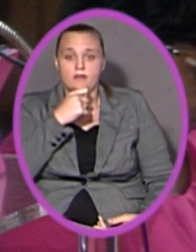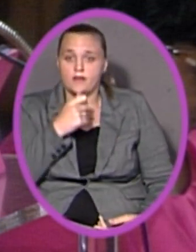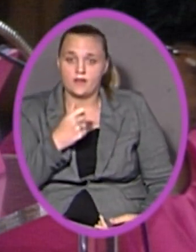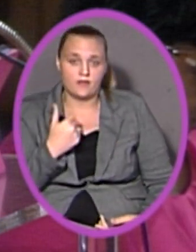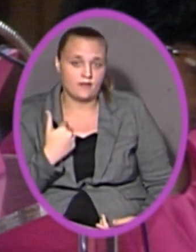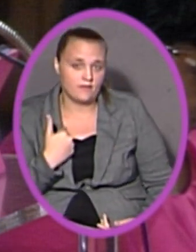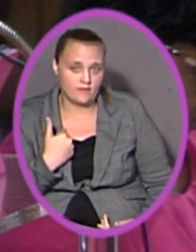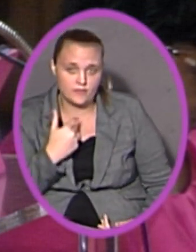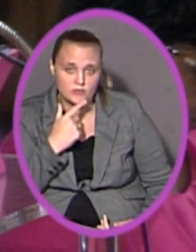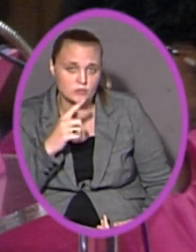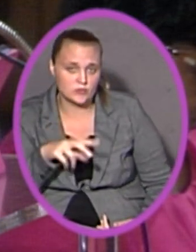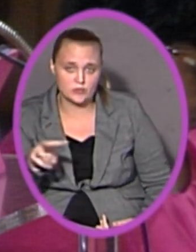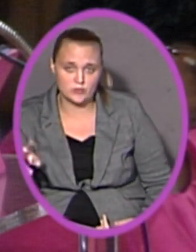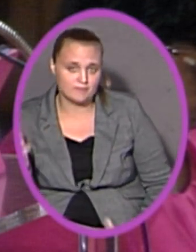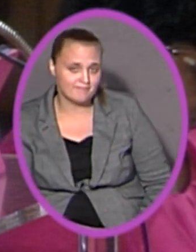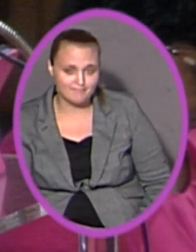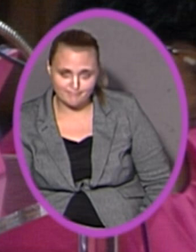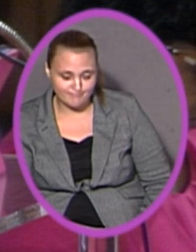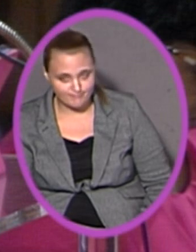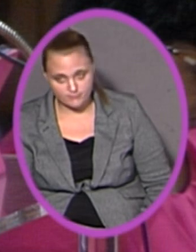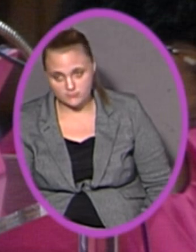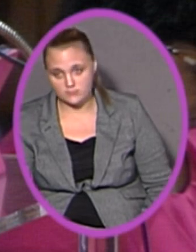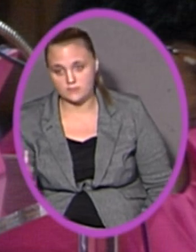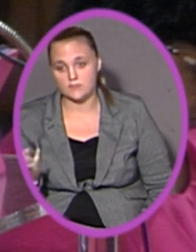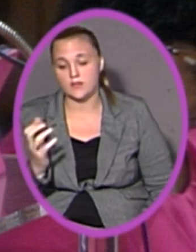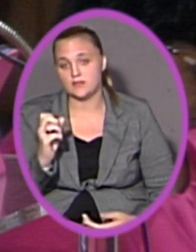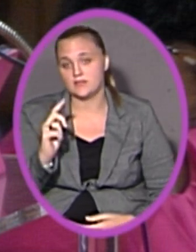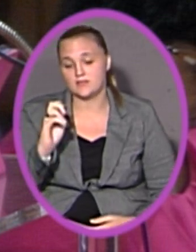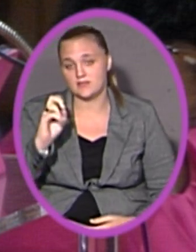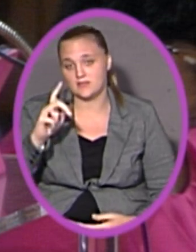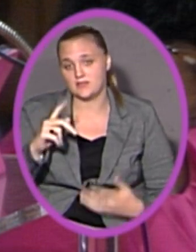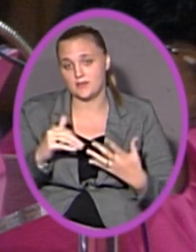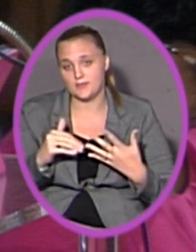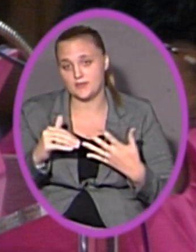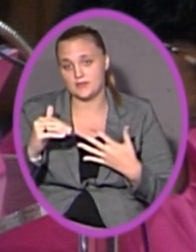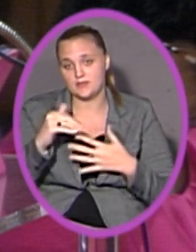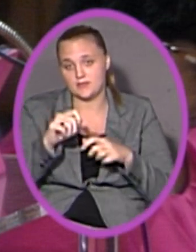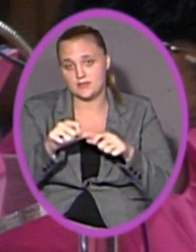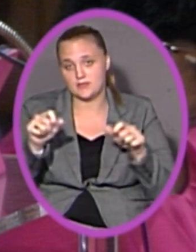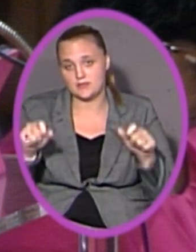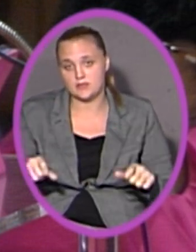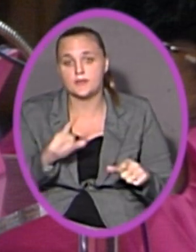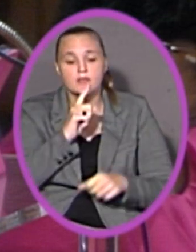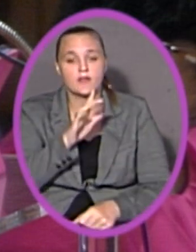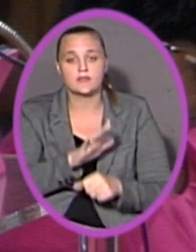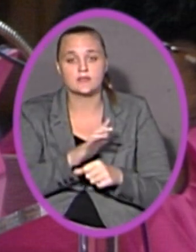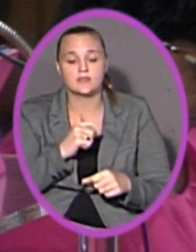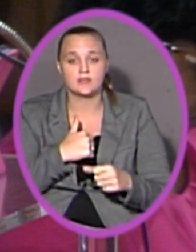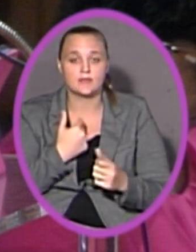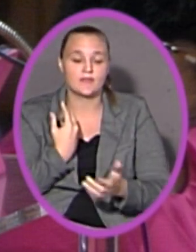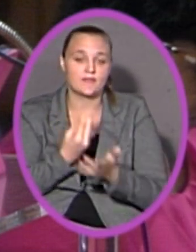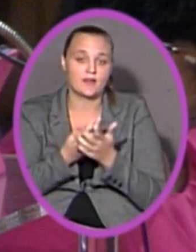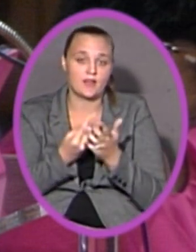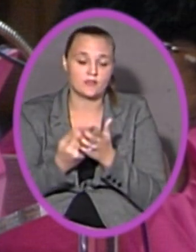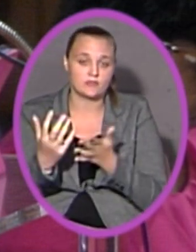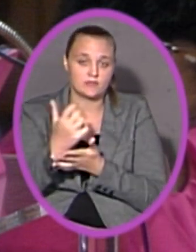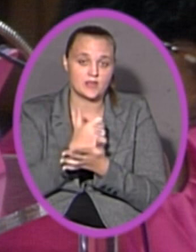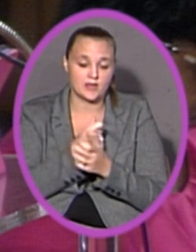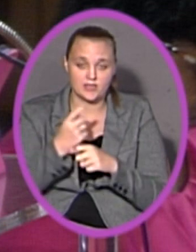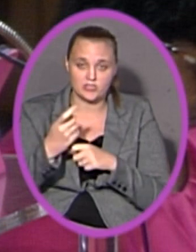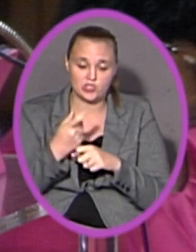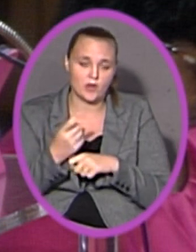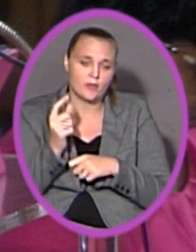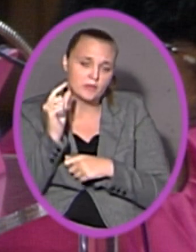I was a 22-year-old. The STEP system guaranteed me a financial gain each year, although minimal.